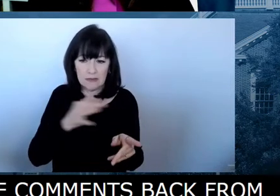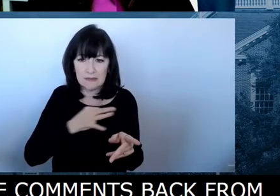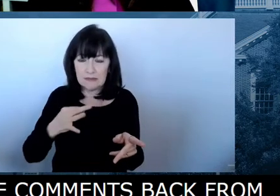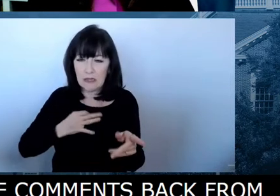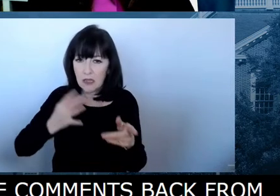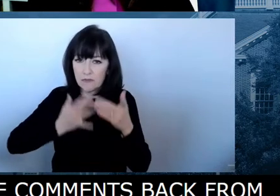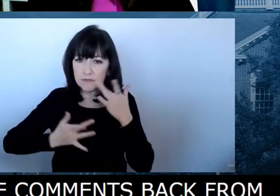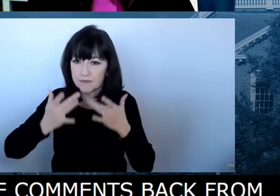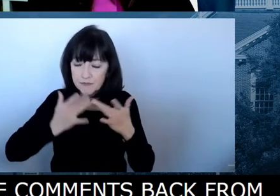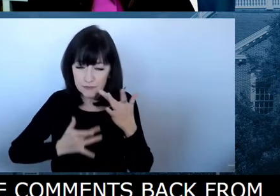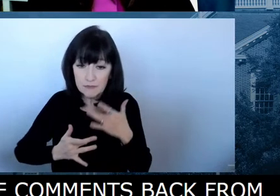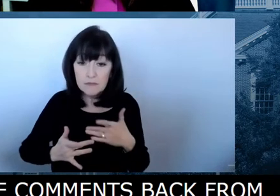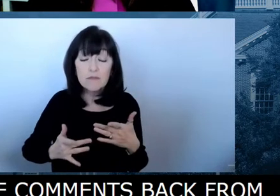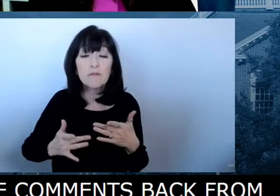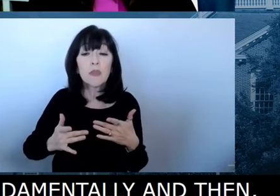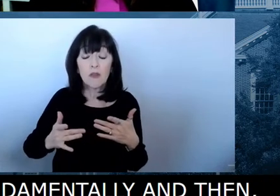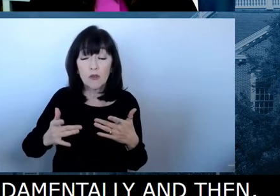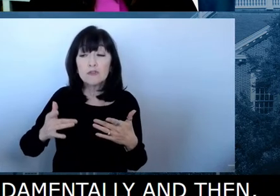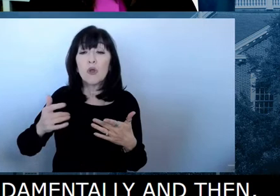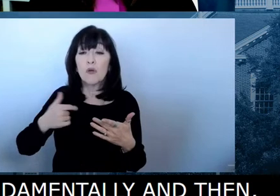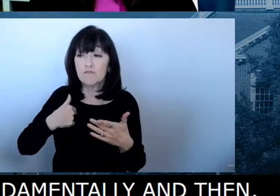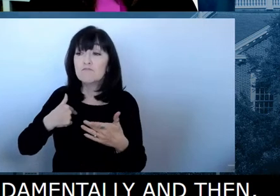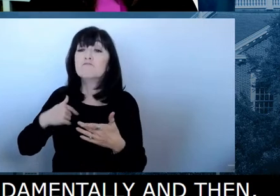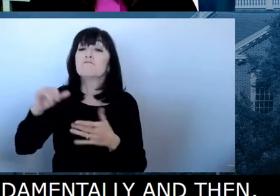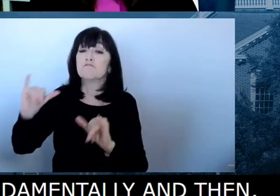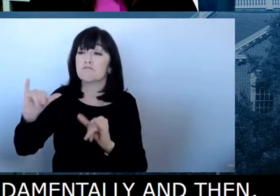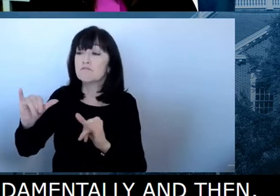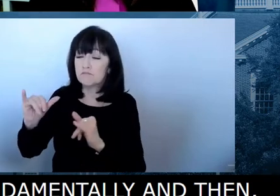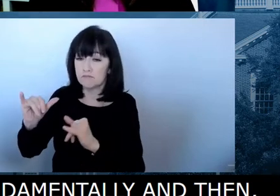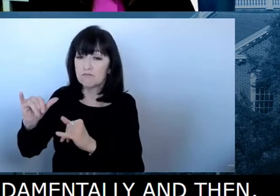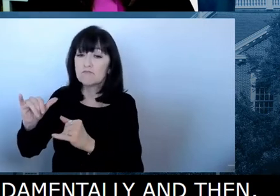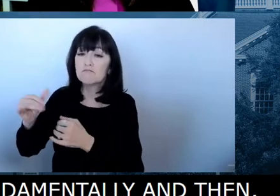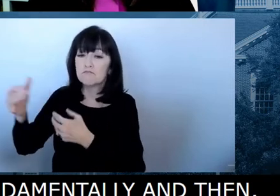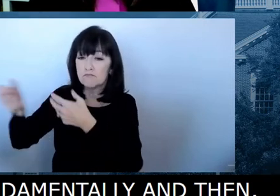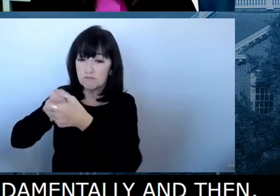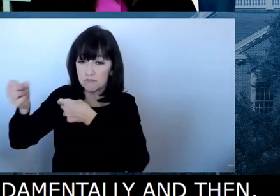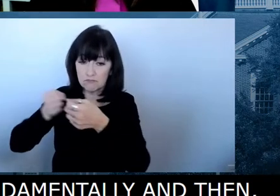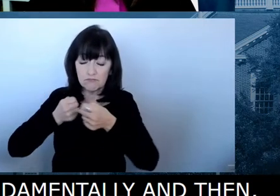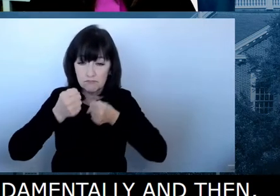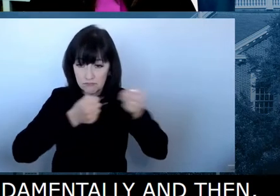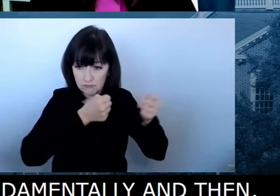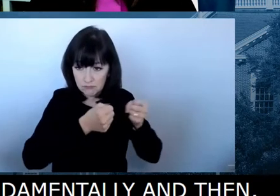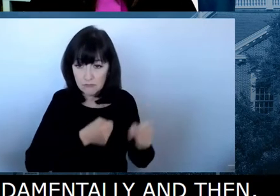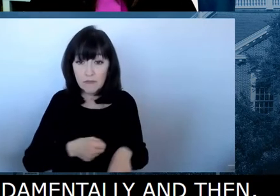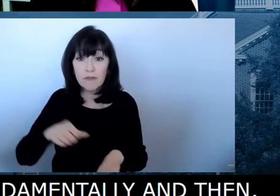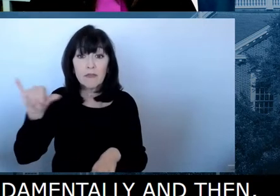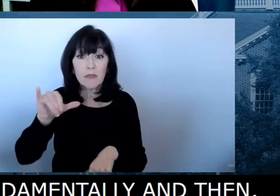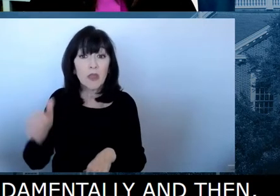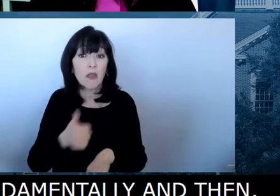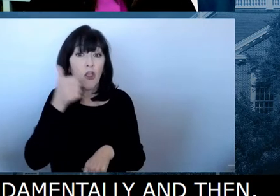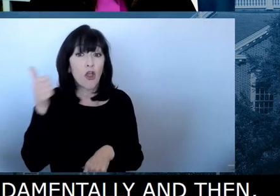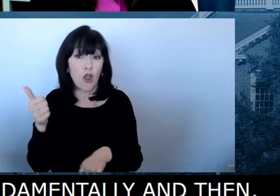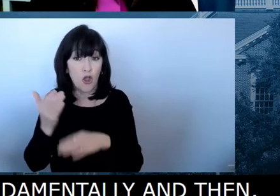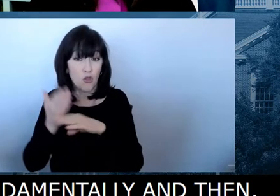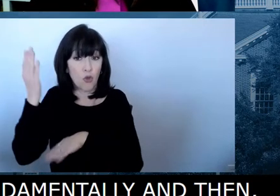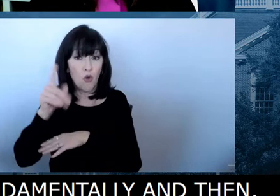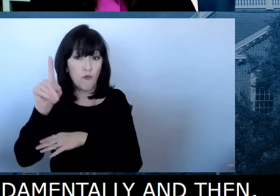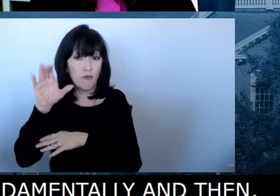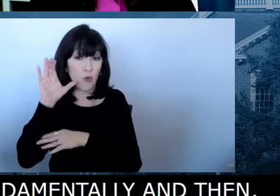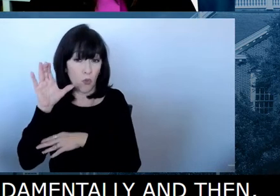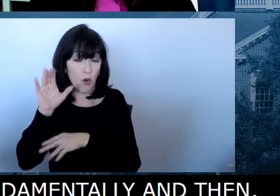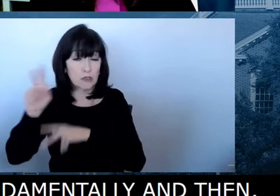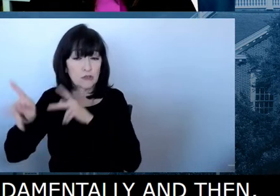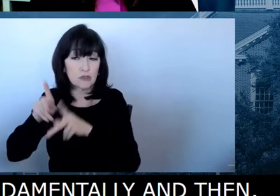that were trained as CNAs to go into the long term care facilities to provide them the support so that we could, so the